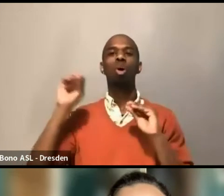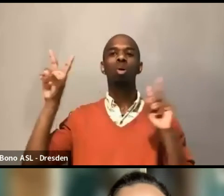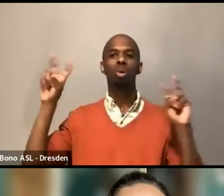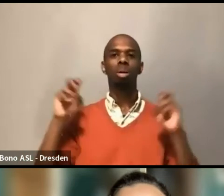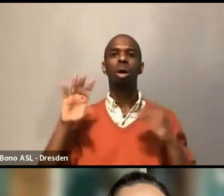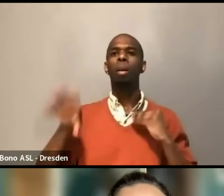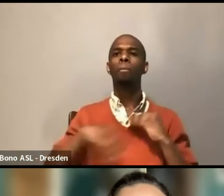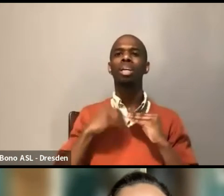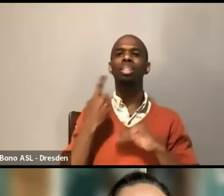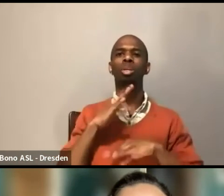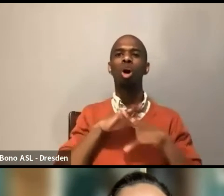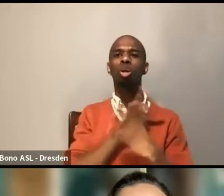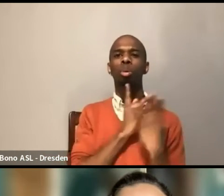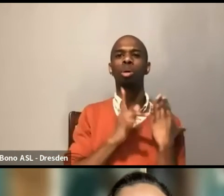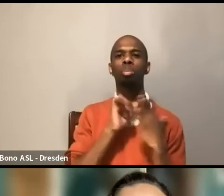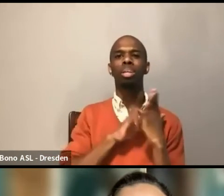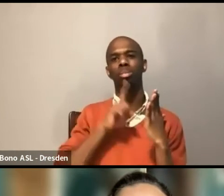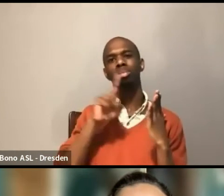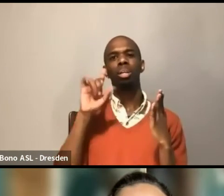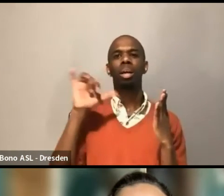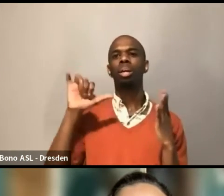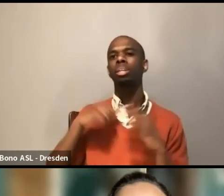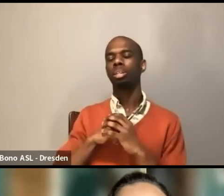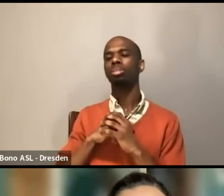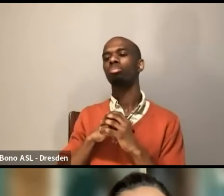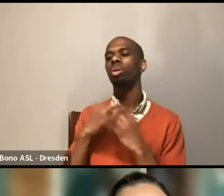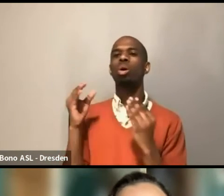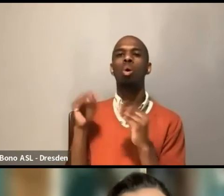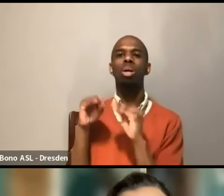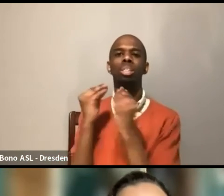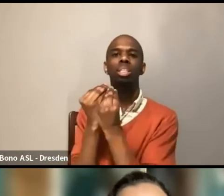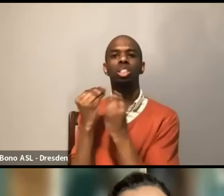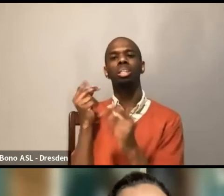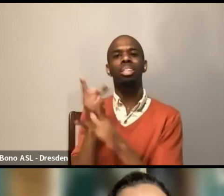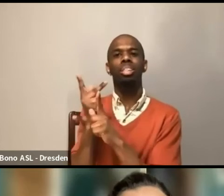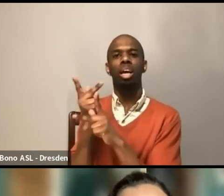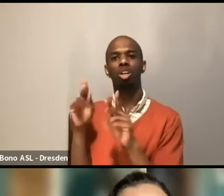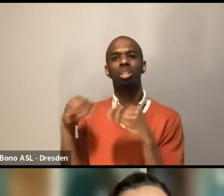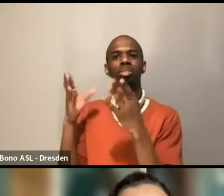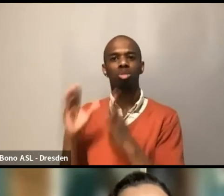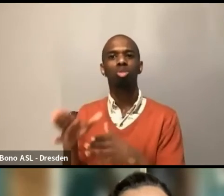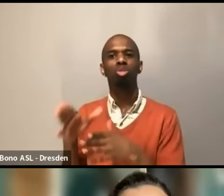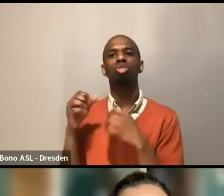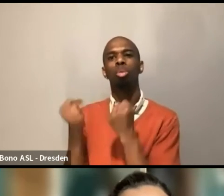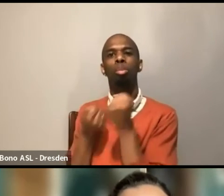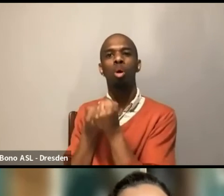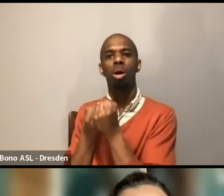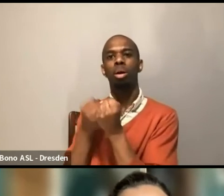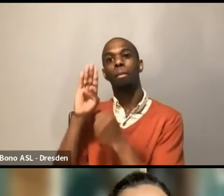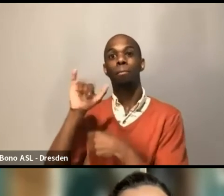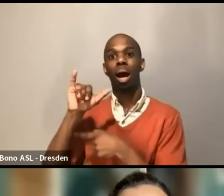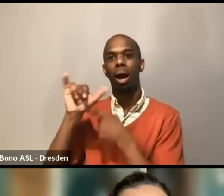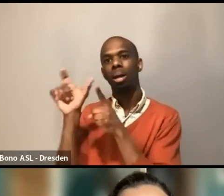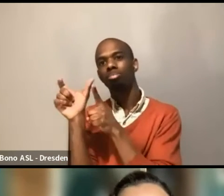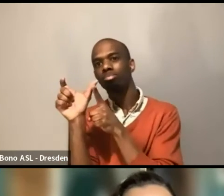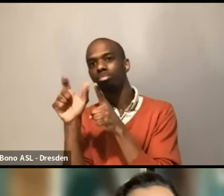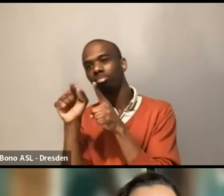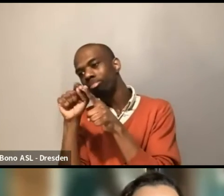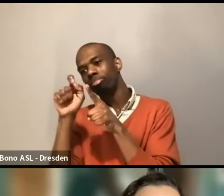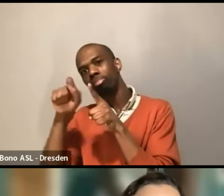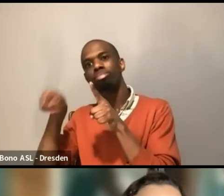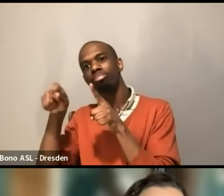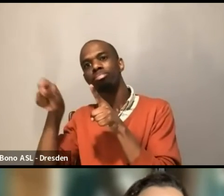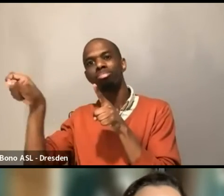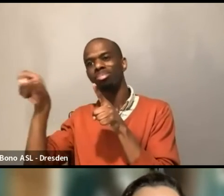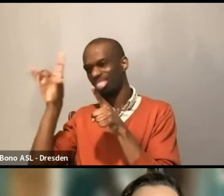organizational caregiving support funded by ellipses enlisting donors would be very motivational, especially to donor prospects who are mothers or